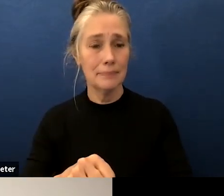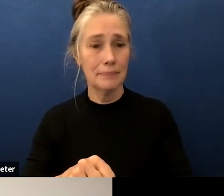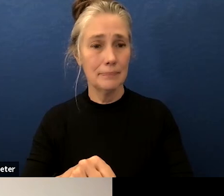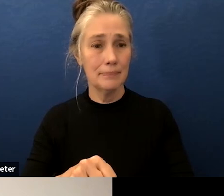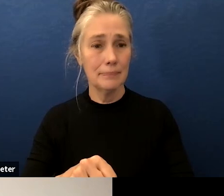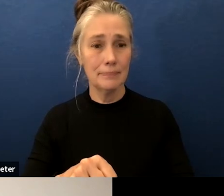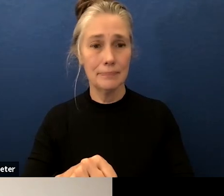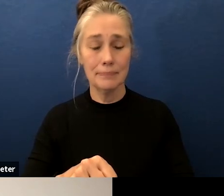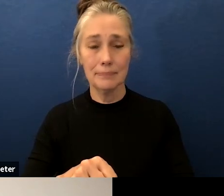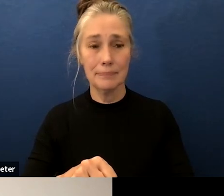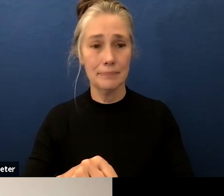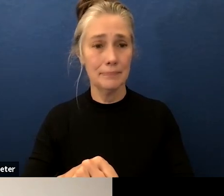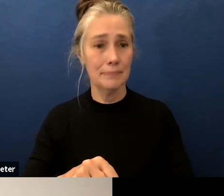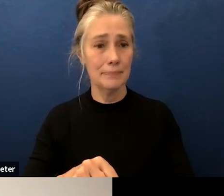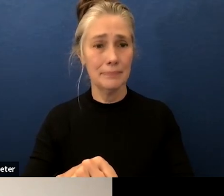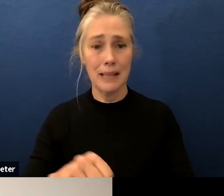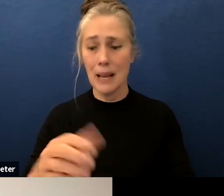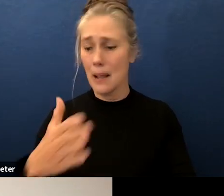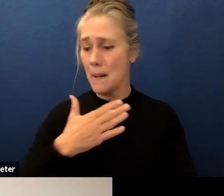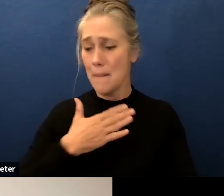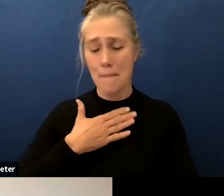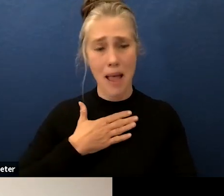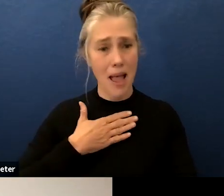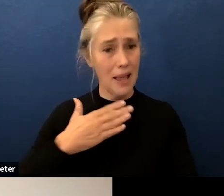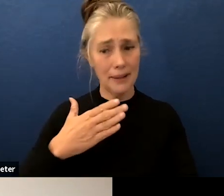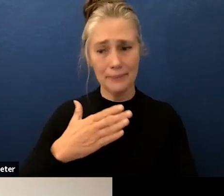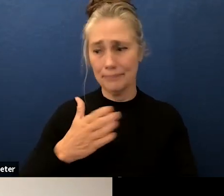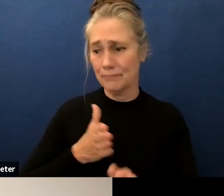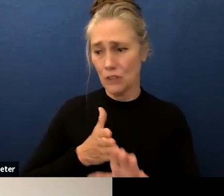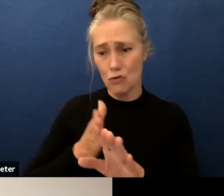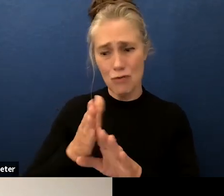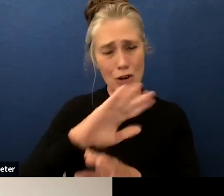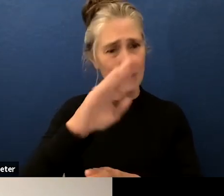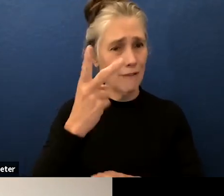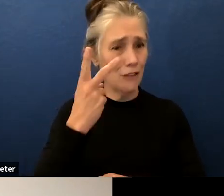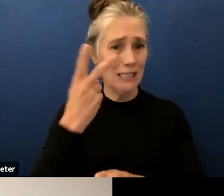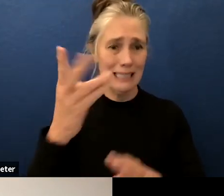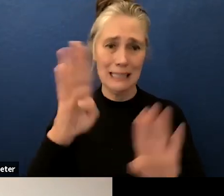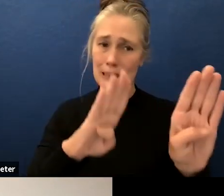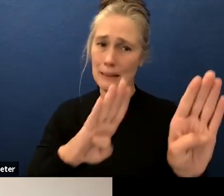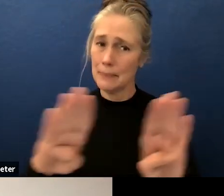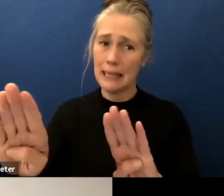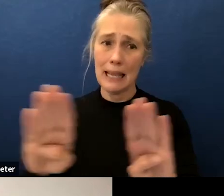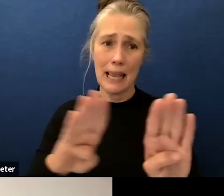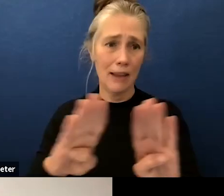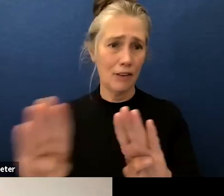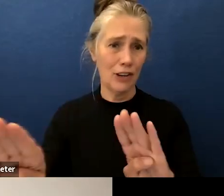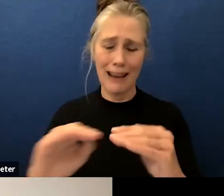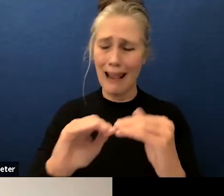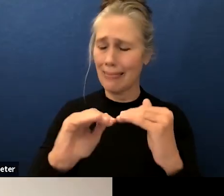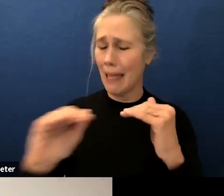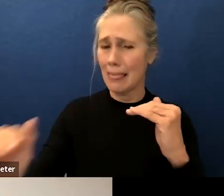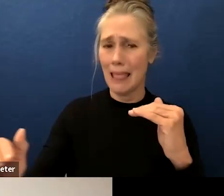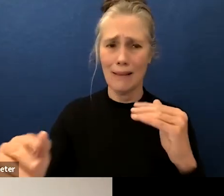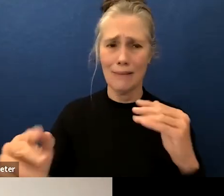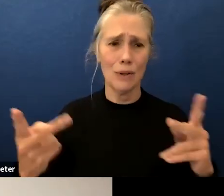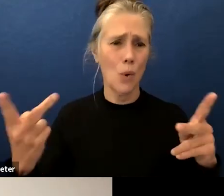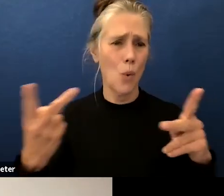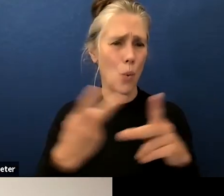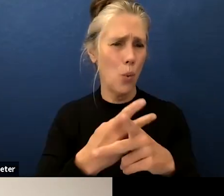seen in in my career behavior at the level that it is at